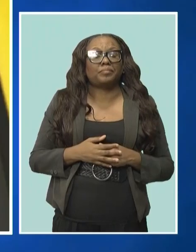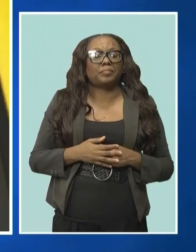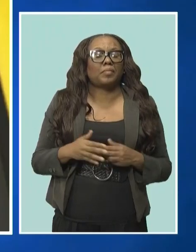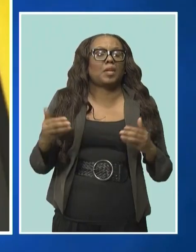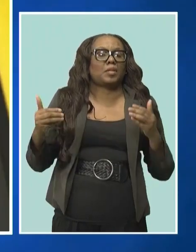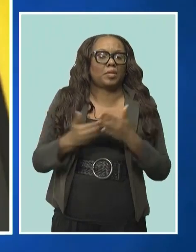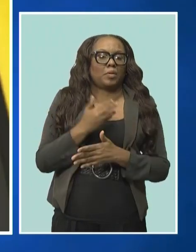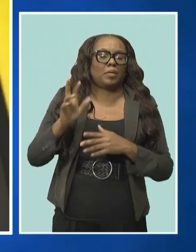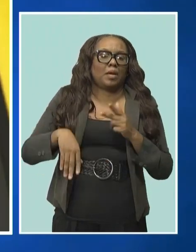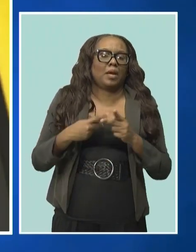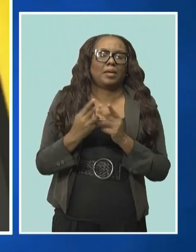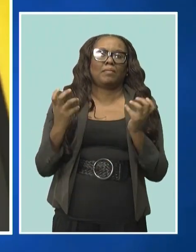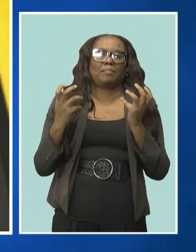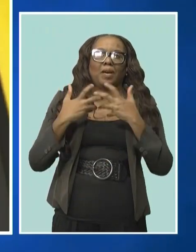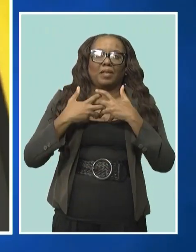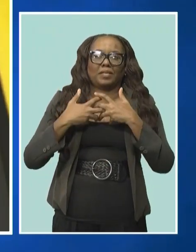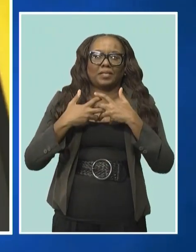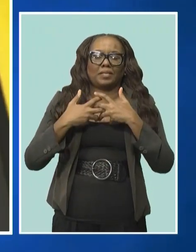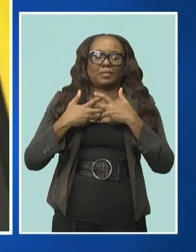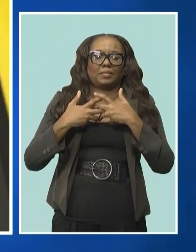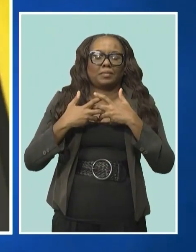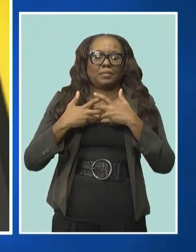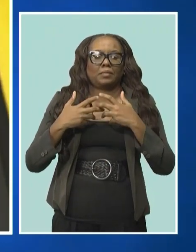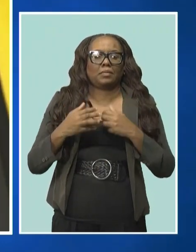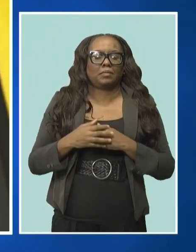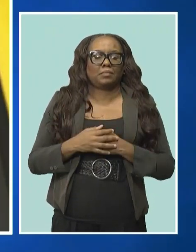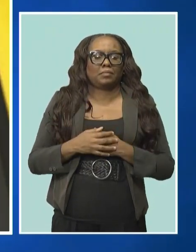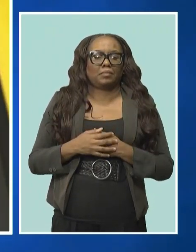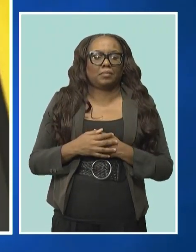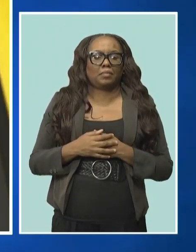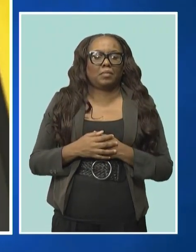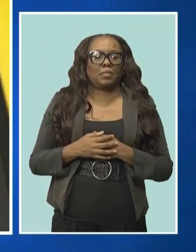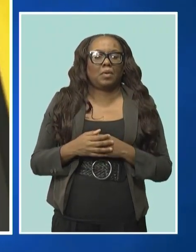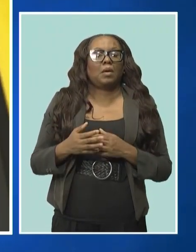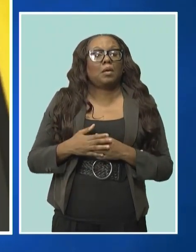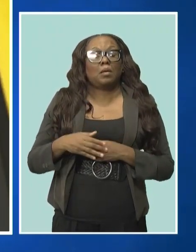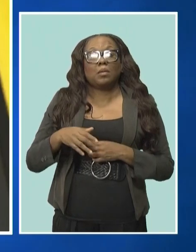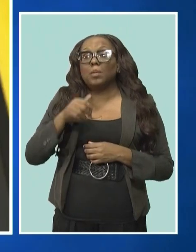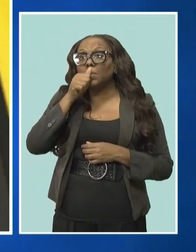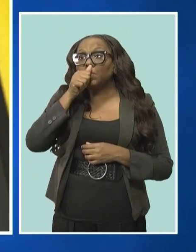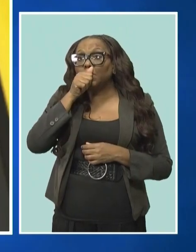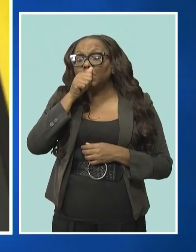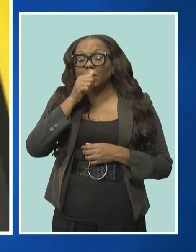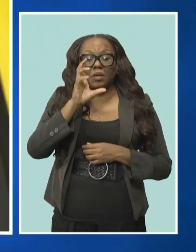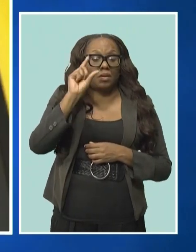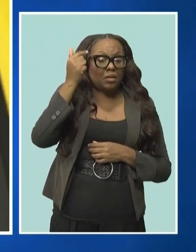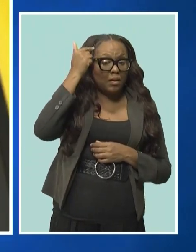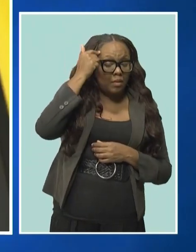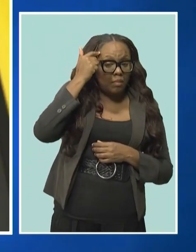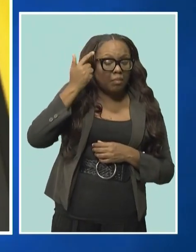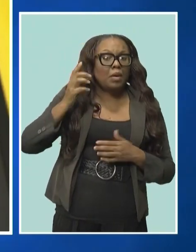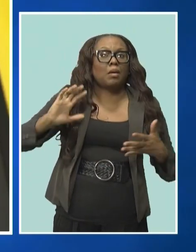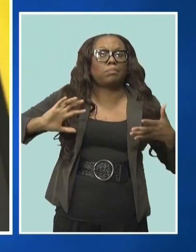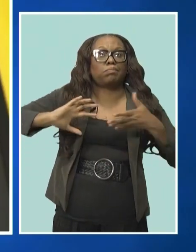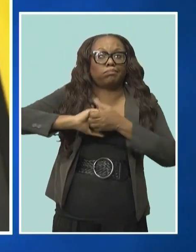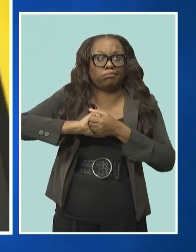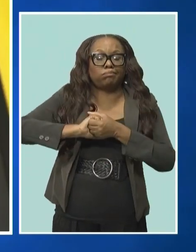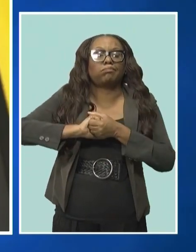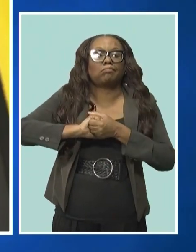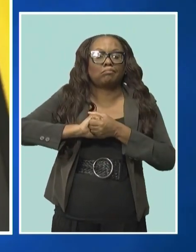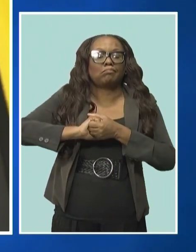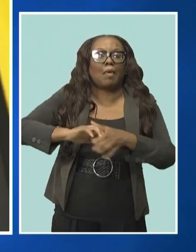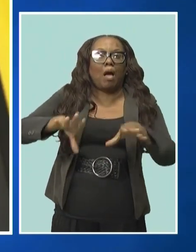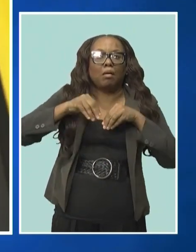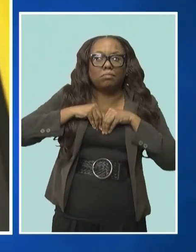partnership, a partnership between the public and the private sector that embraces